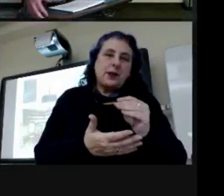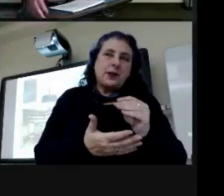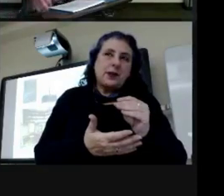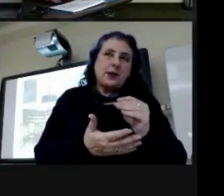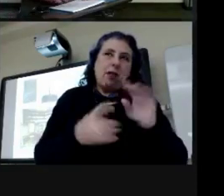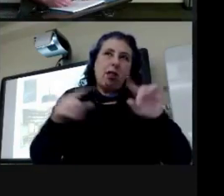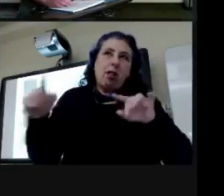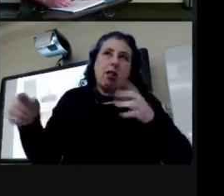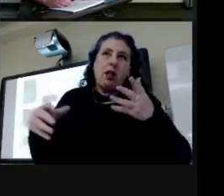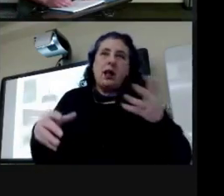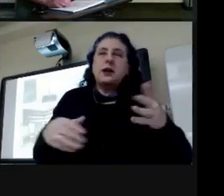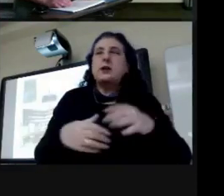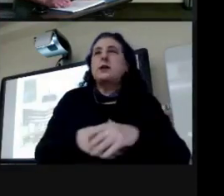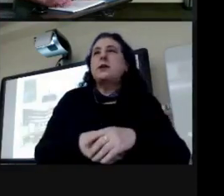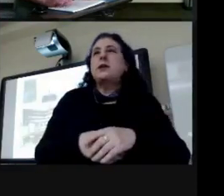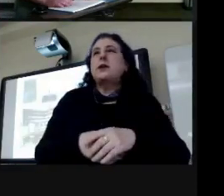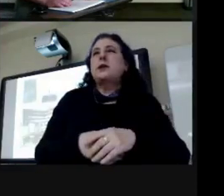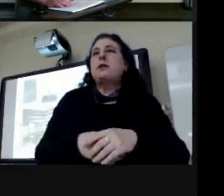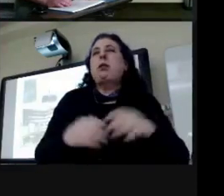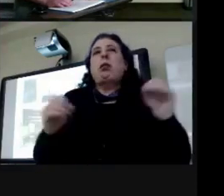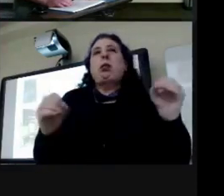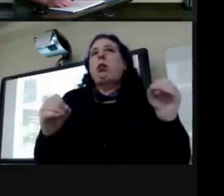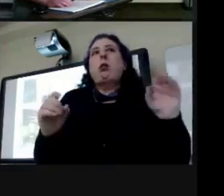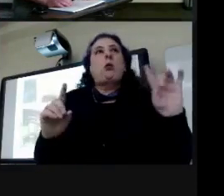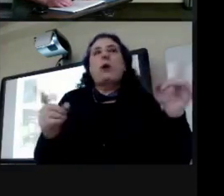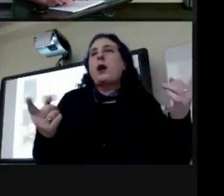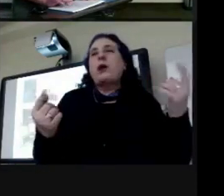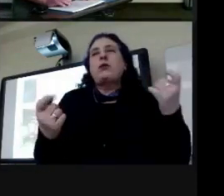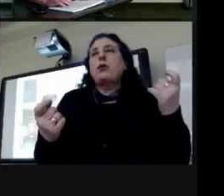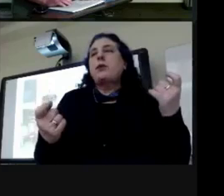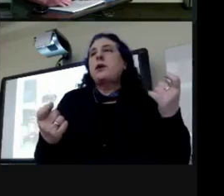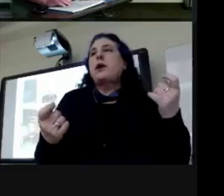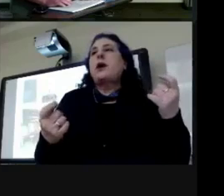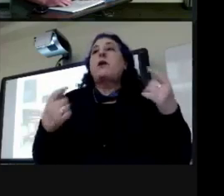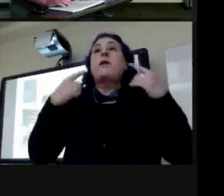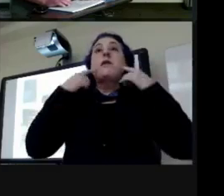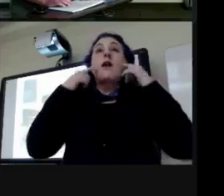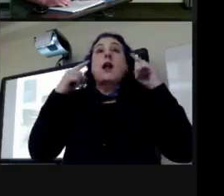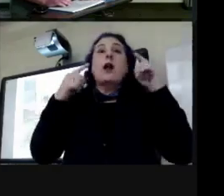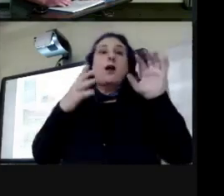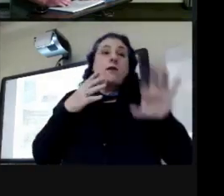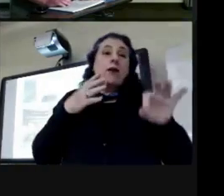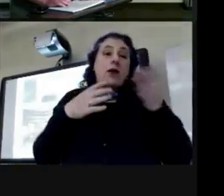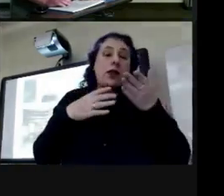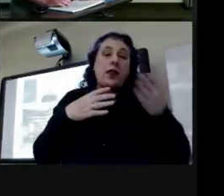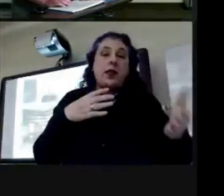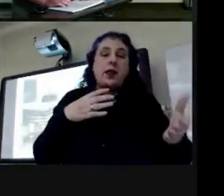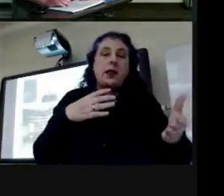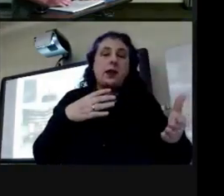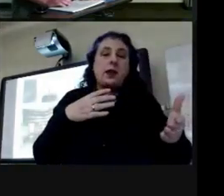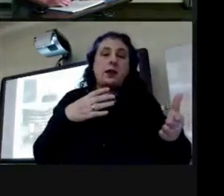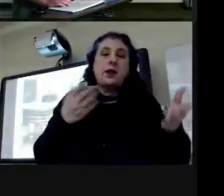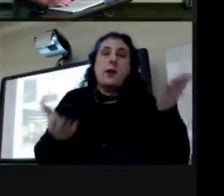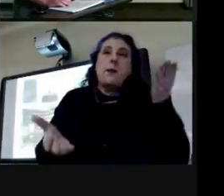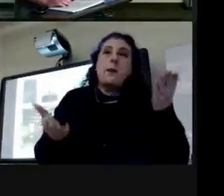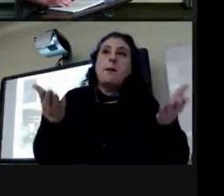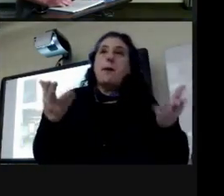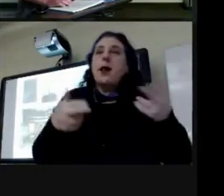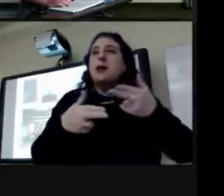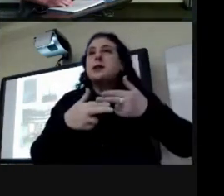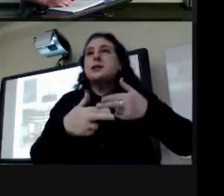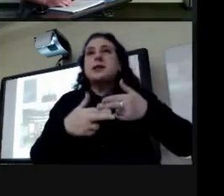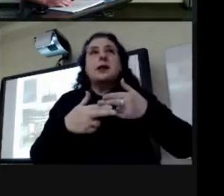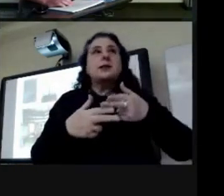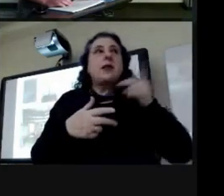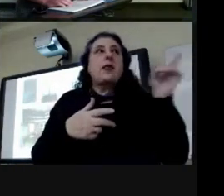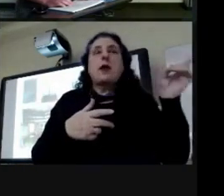various items that i had no idea where they came from but i finally came across a set of little balance scales that's them